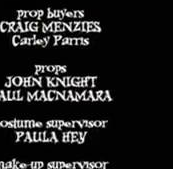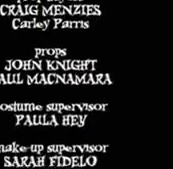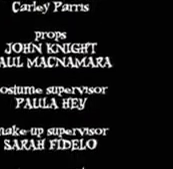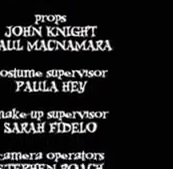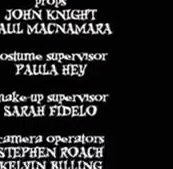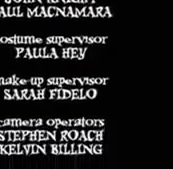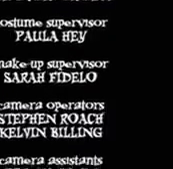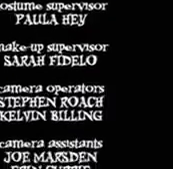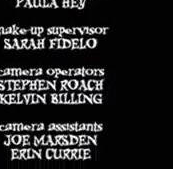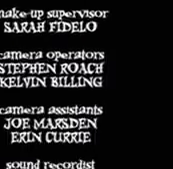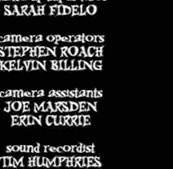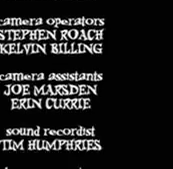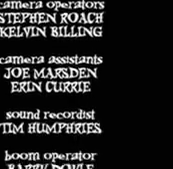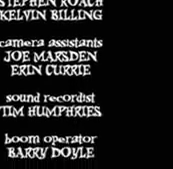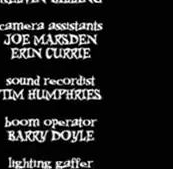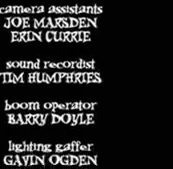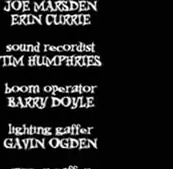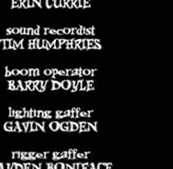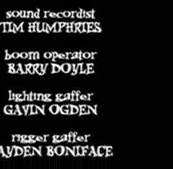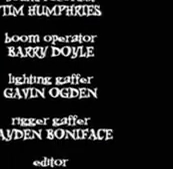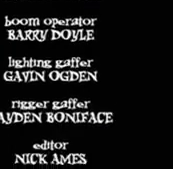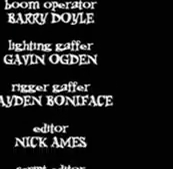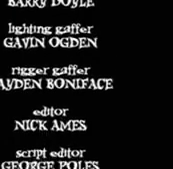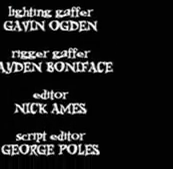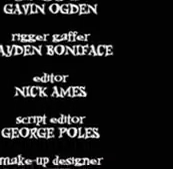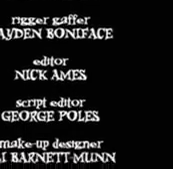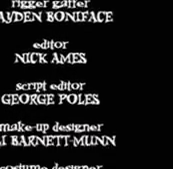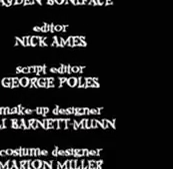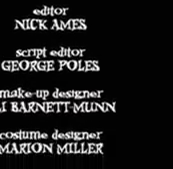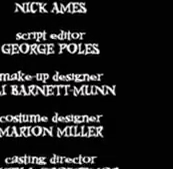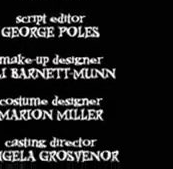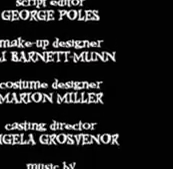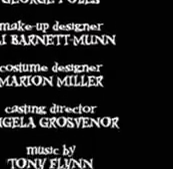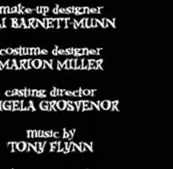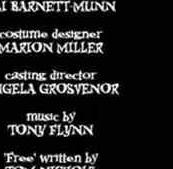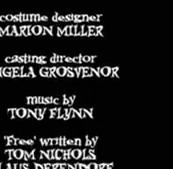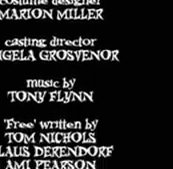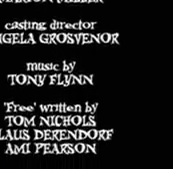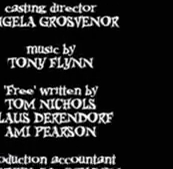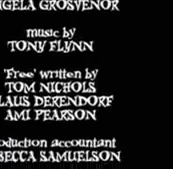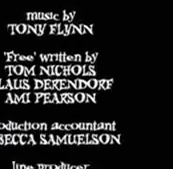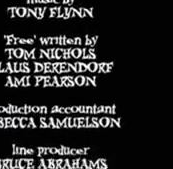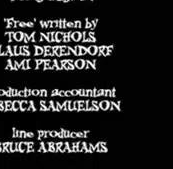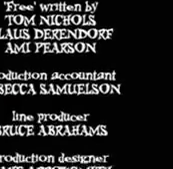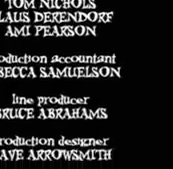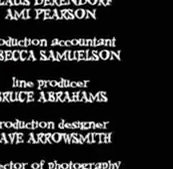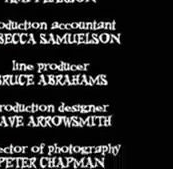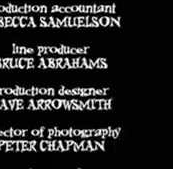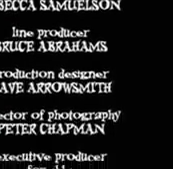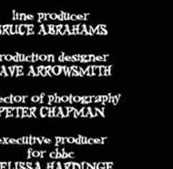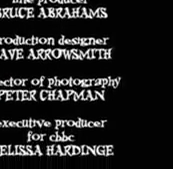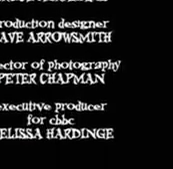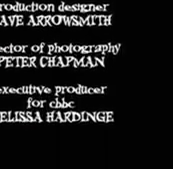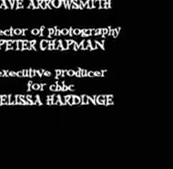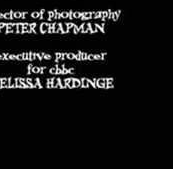Let's lift these chains, let's rock this wave right out to sea I